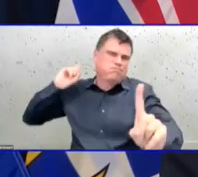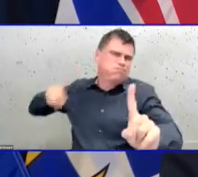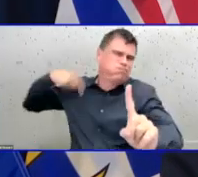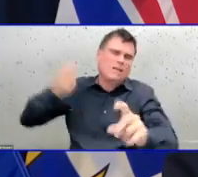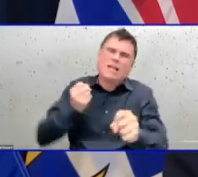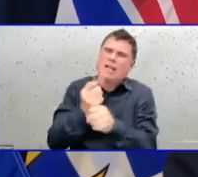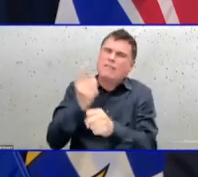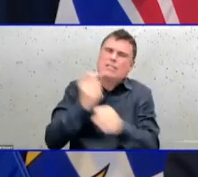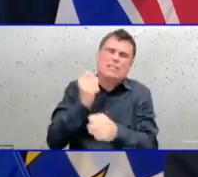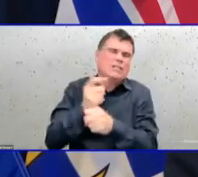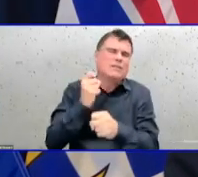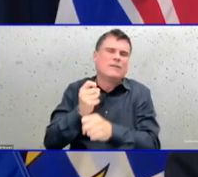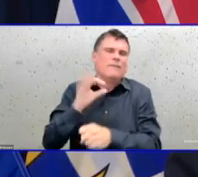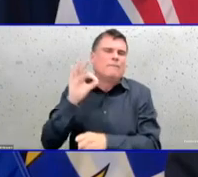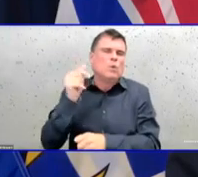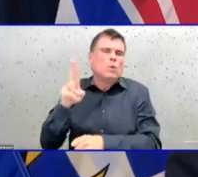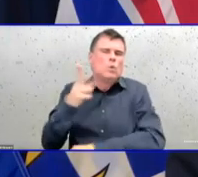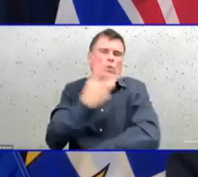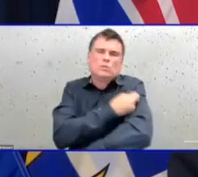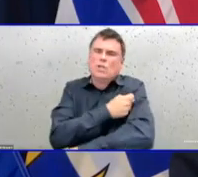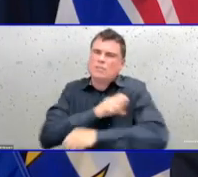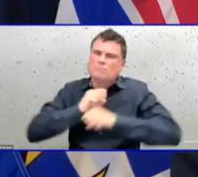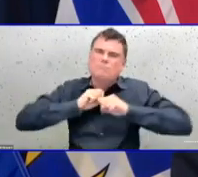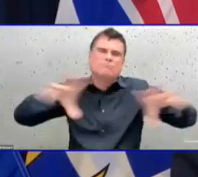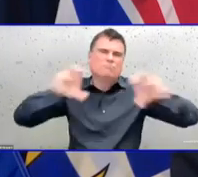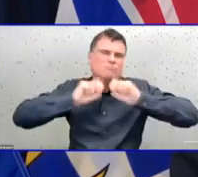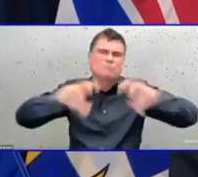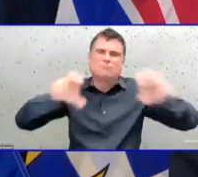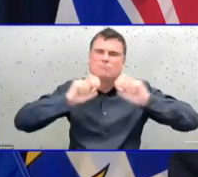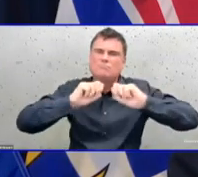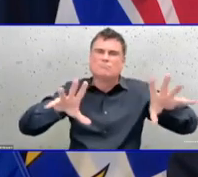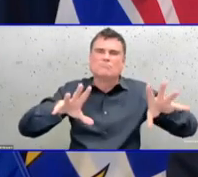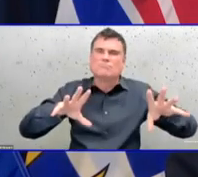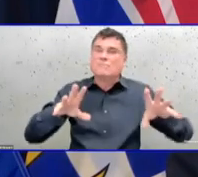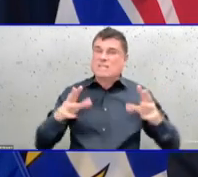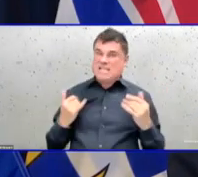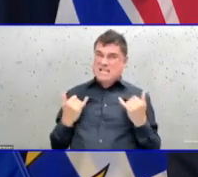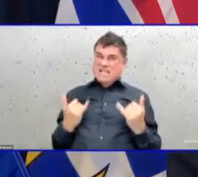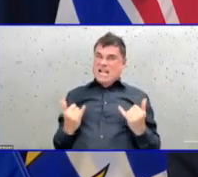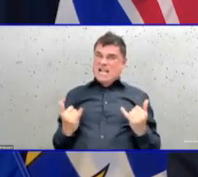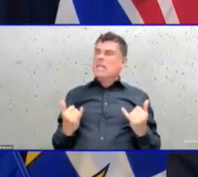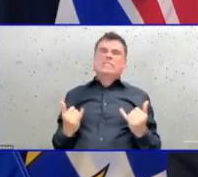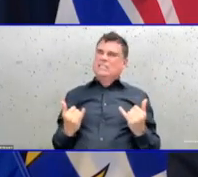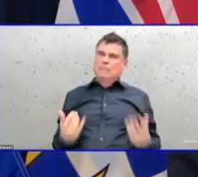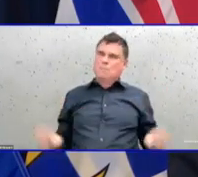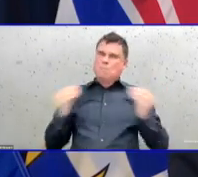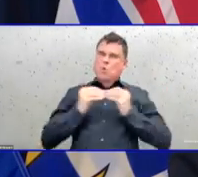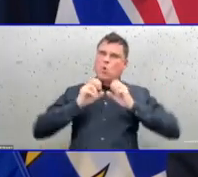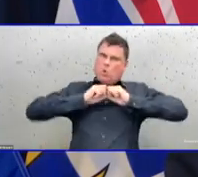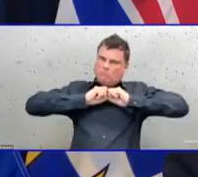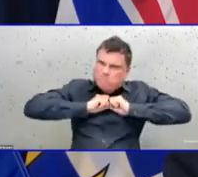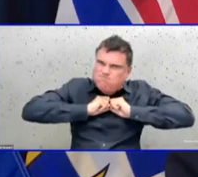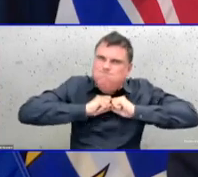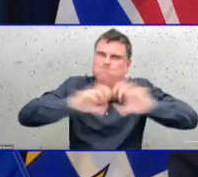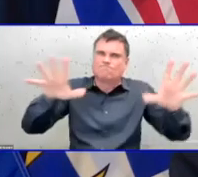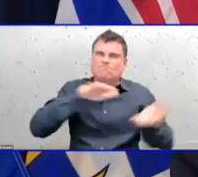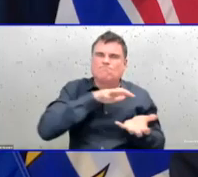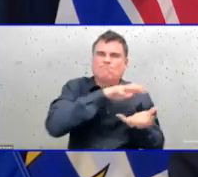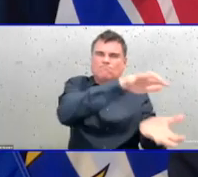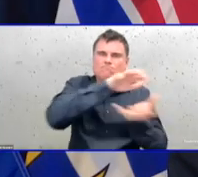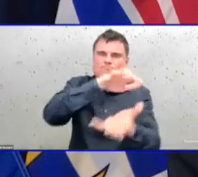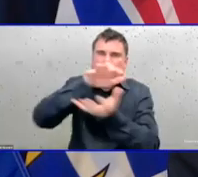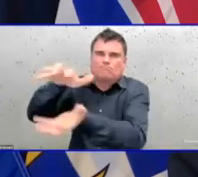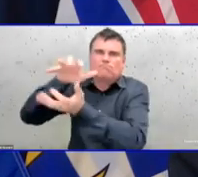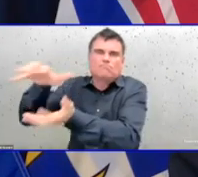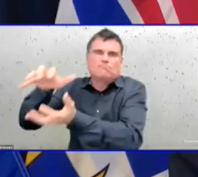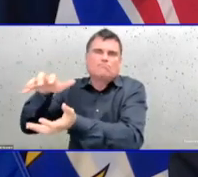major campaign that's going on right now. Last year, the vast majority of those flu shots were delivered in community pharmacy, and I expect that to be the